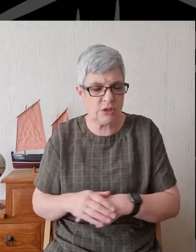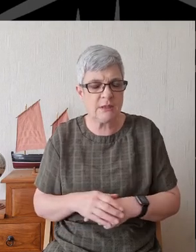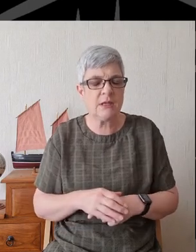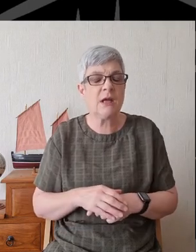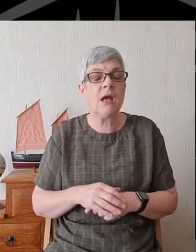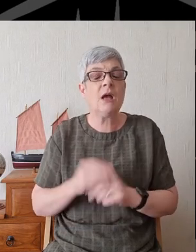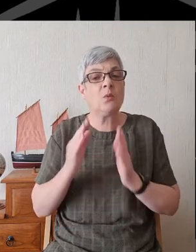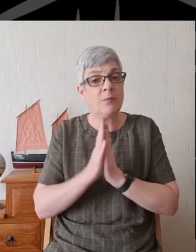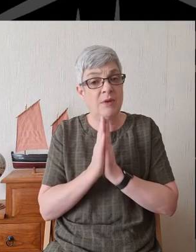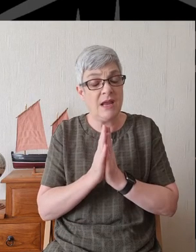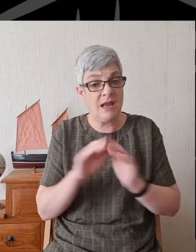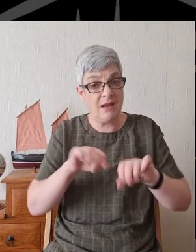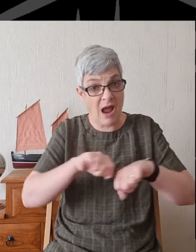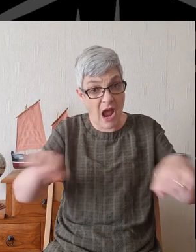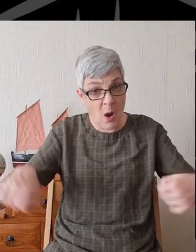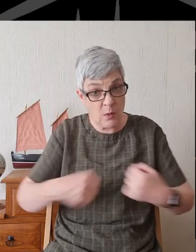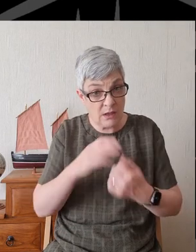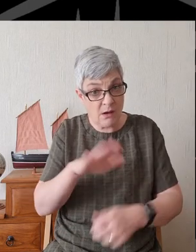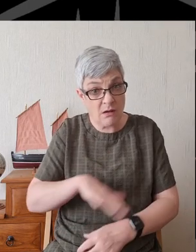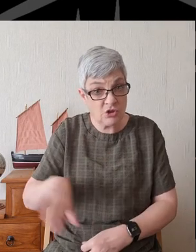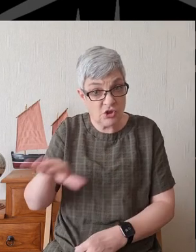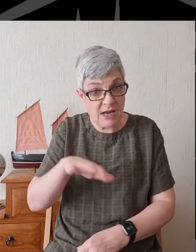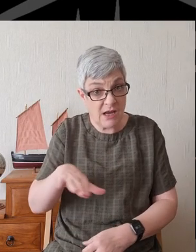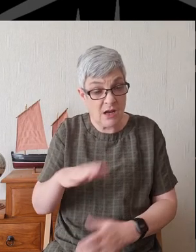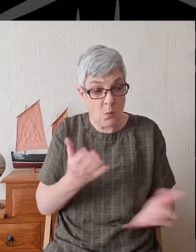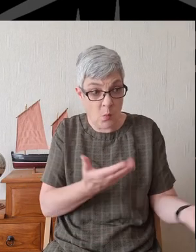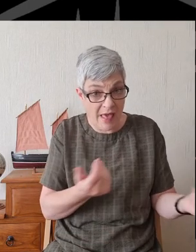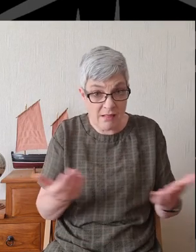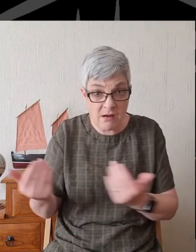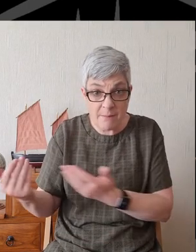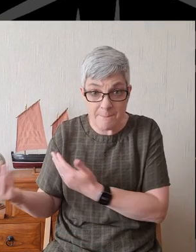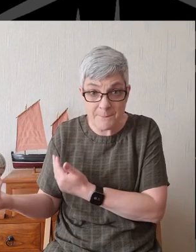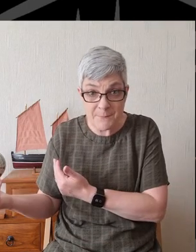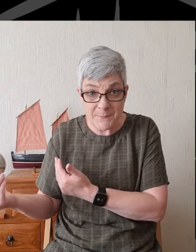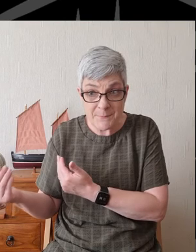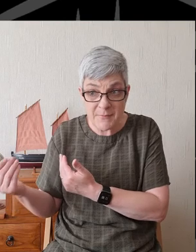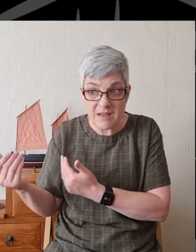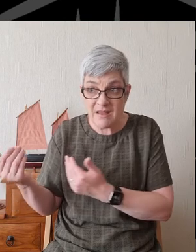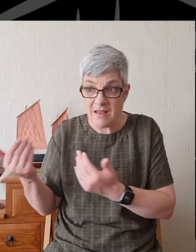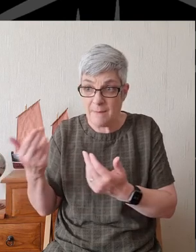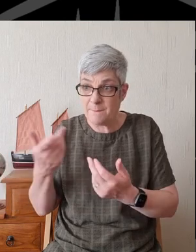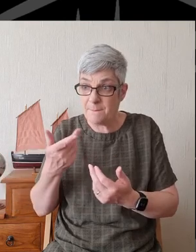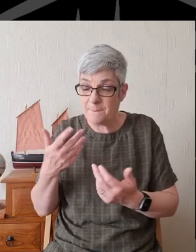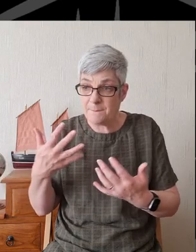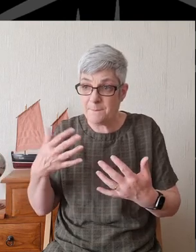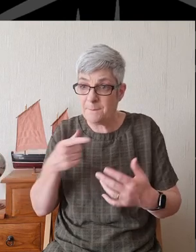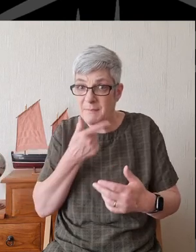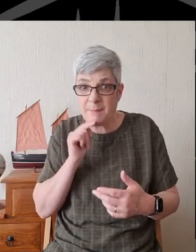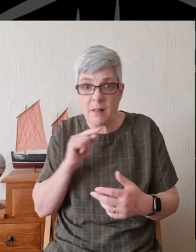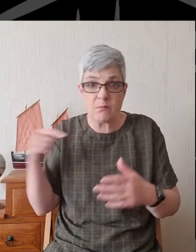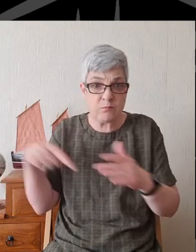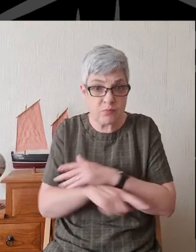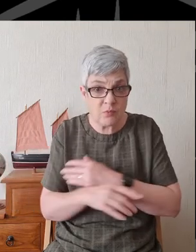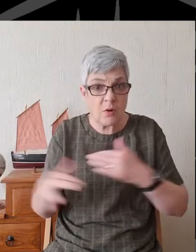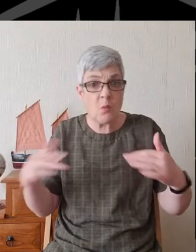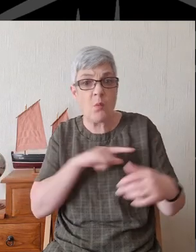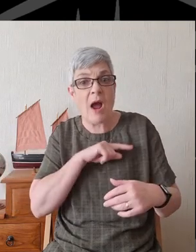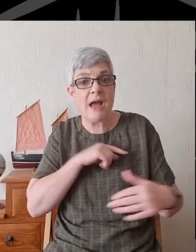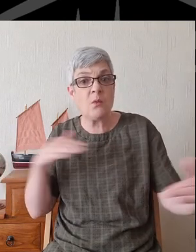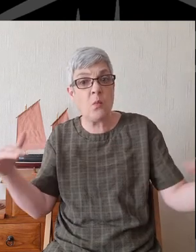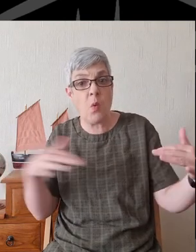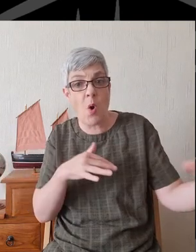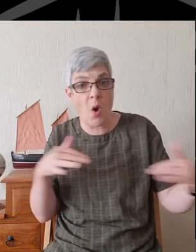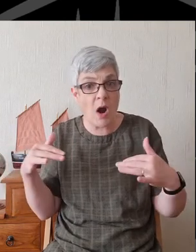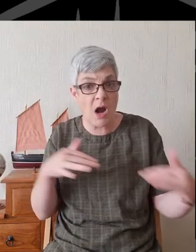our country Would welcome those Who are desperate To escape war And rebuild Their